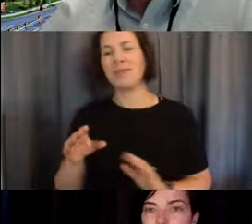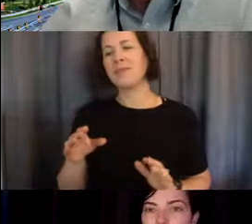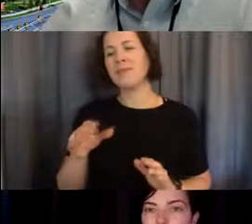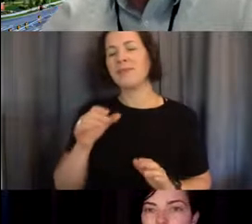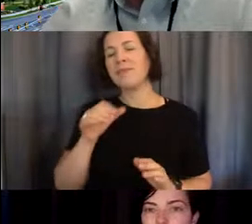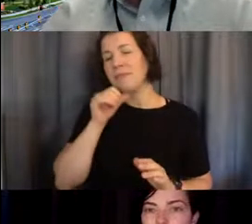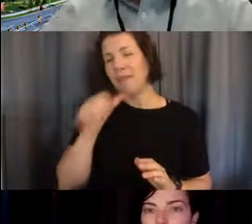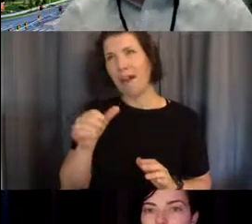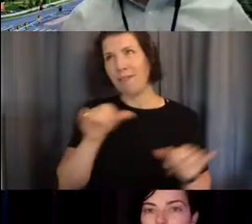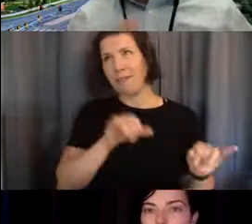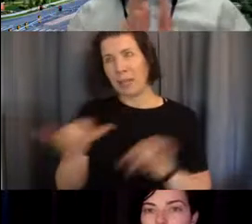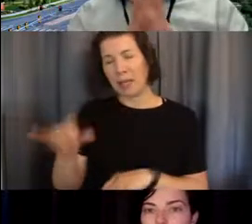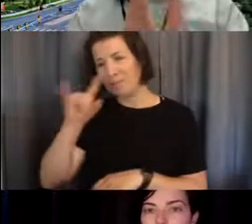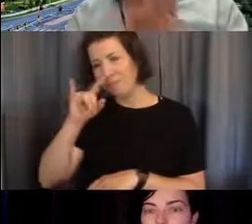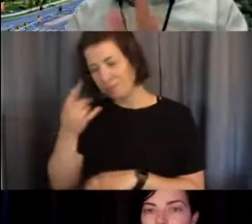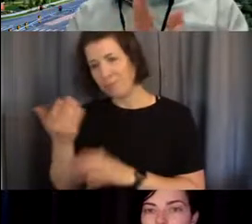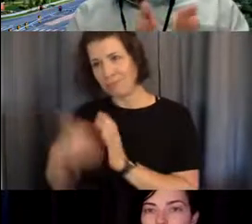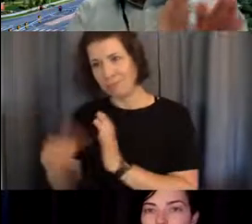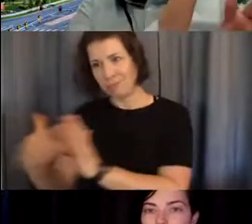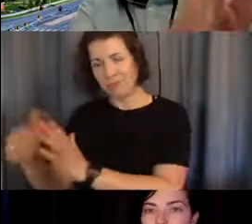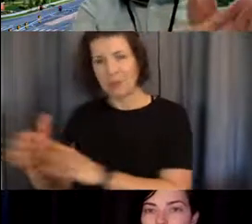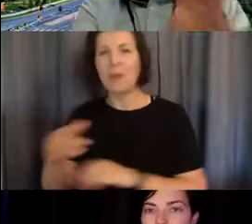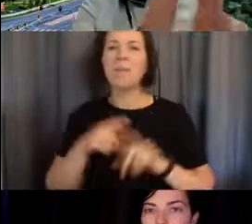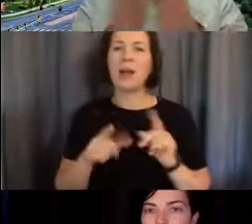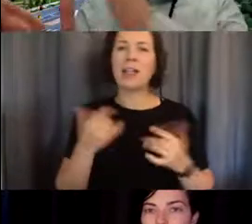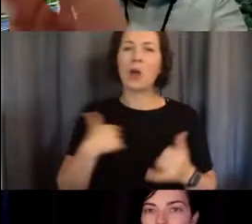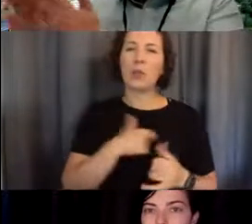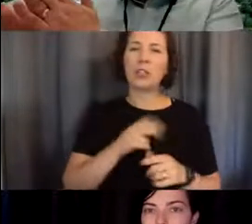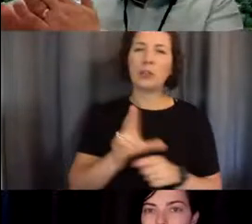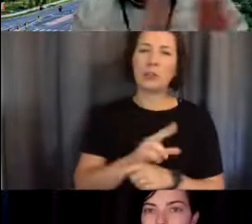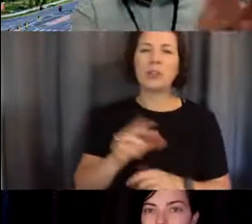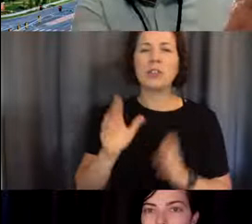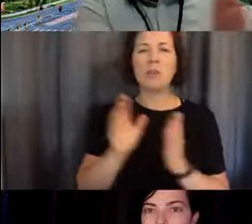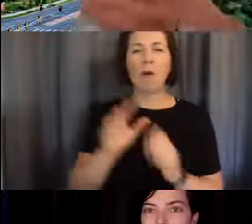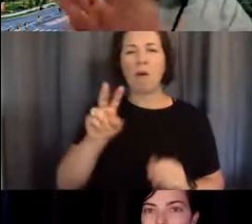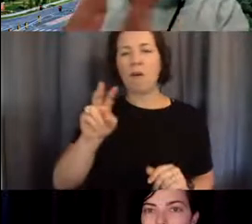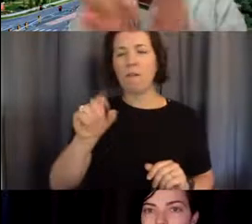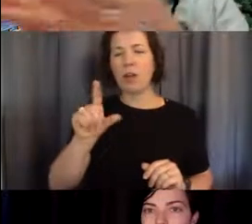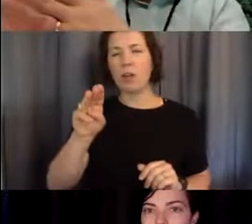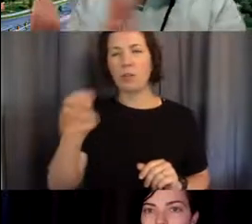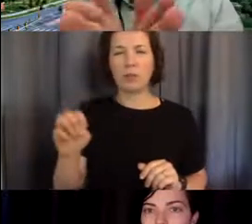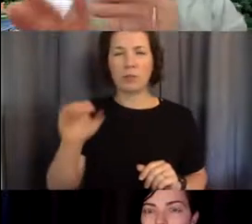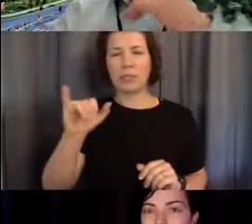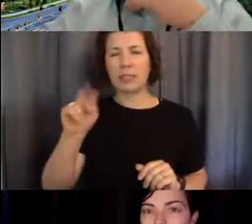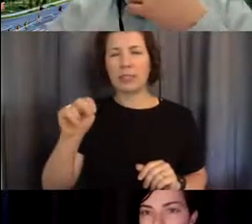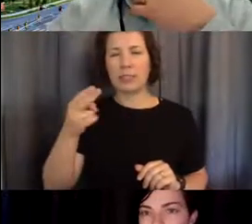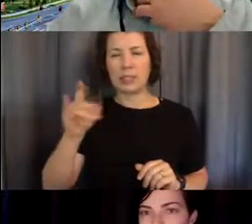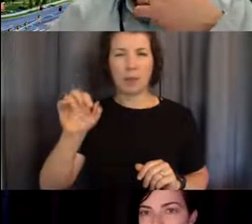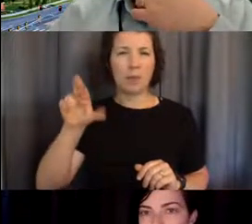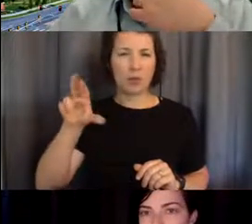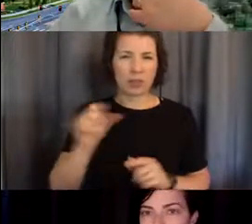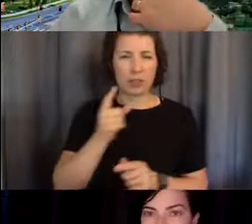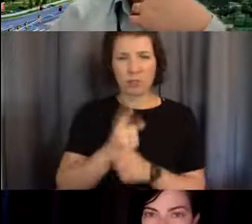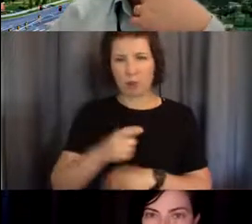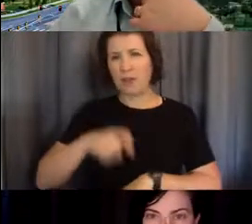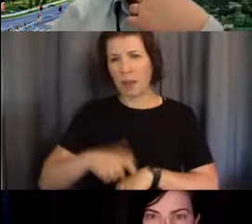pathways involved. And so by using small molecule inhibitors at the right times, you can do really direct now stem cell